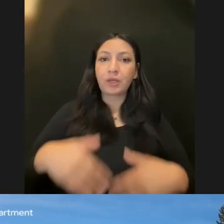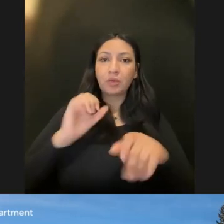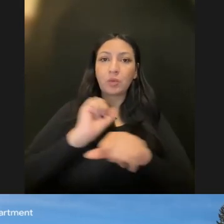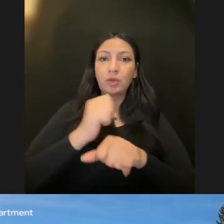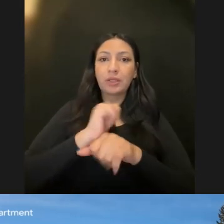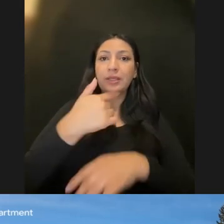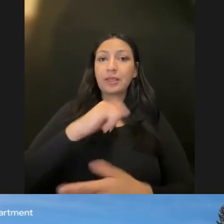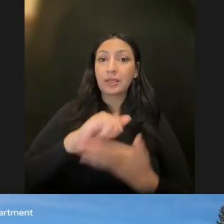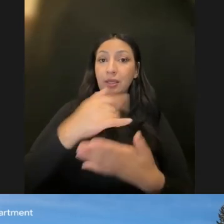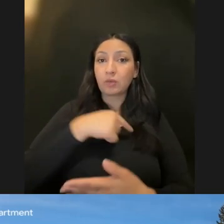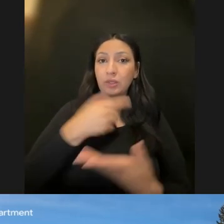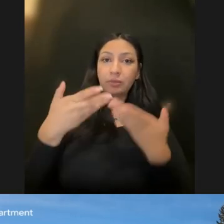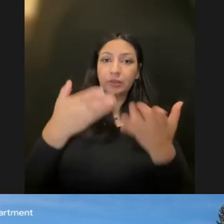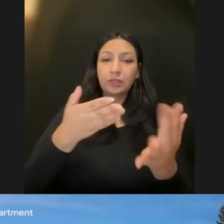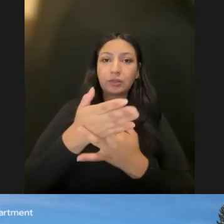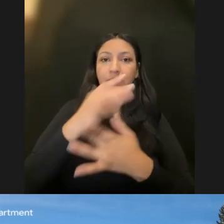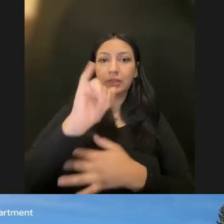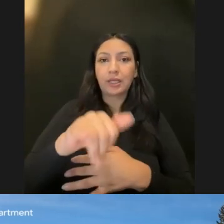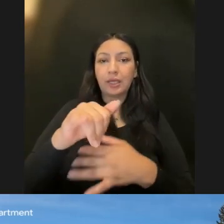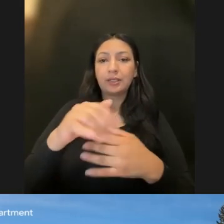we present through this initiative.